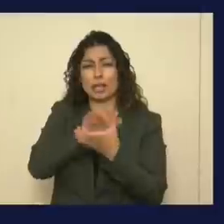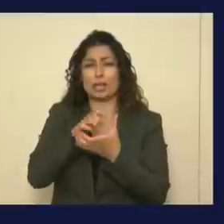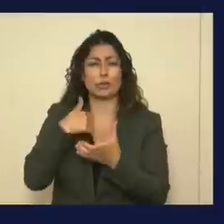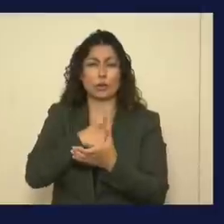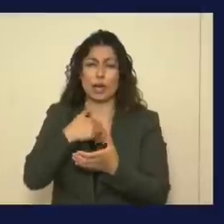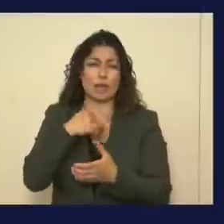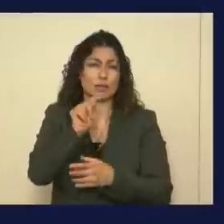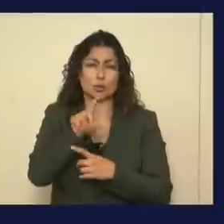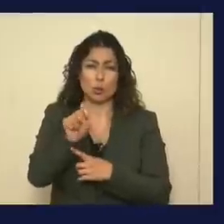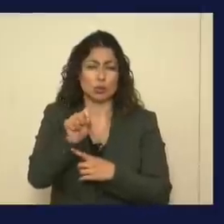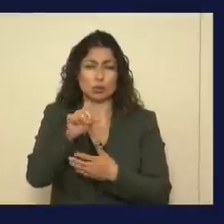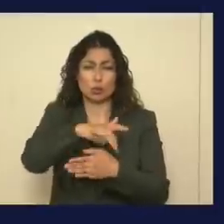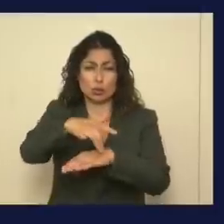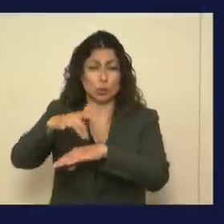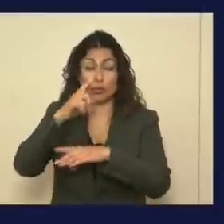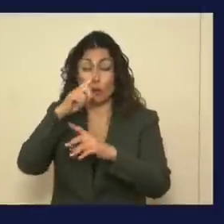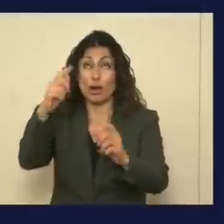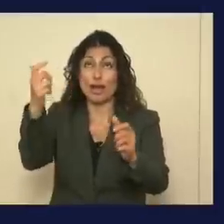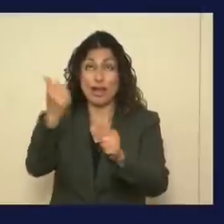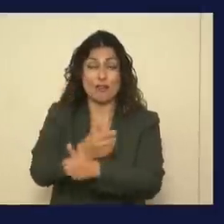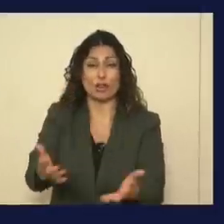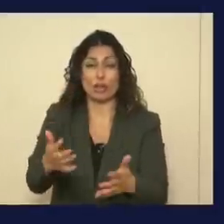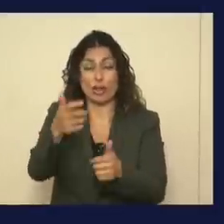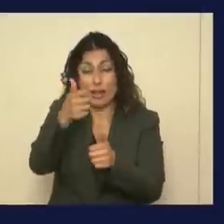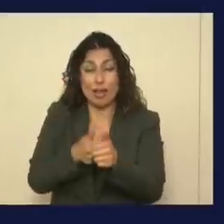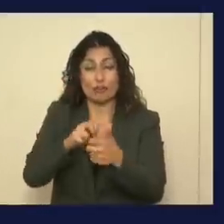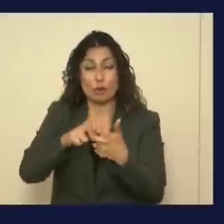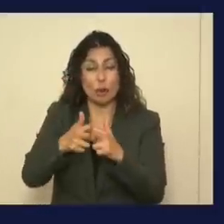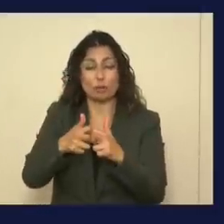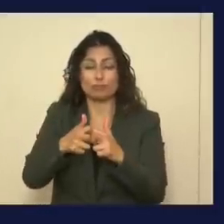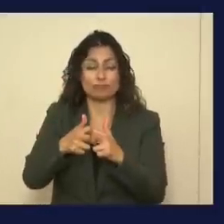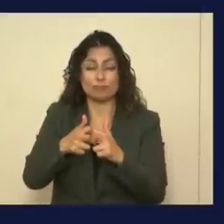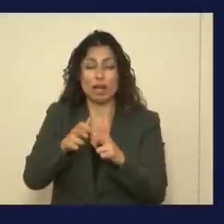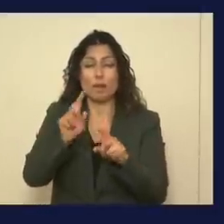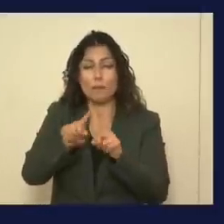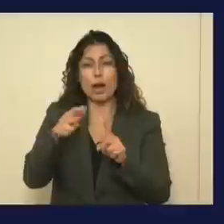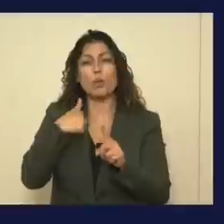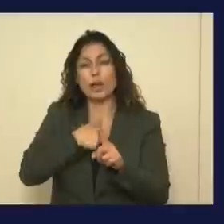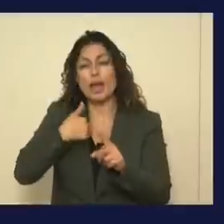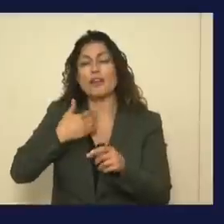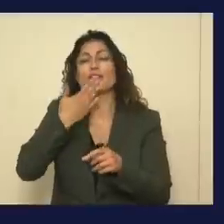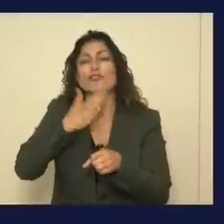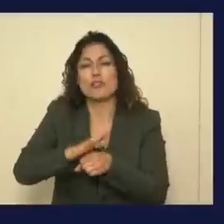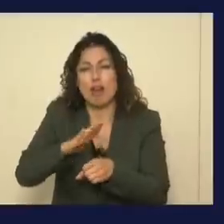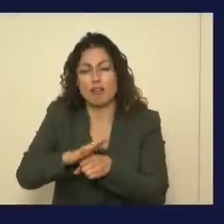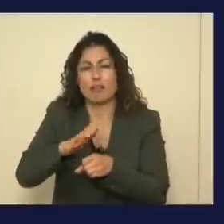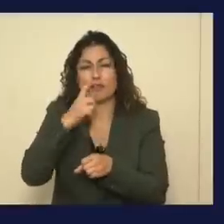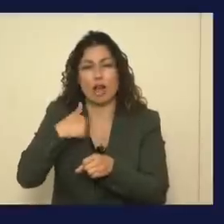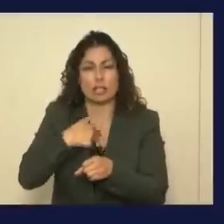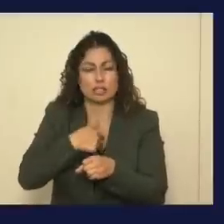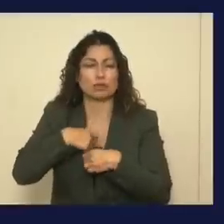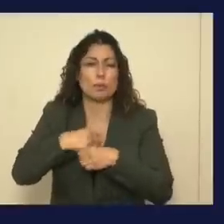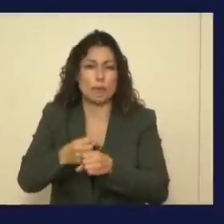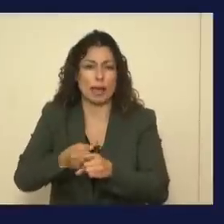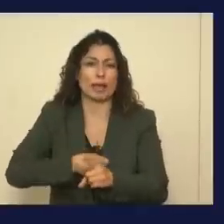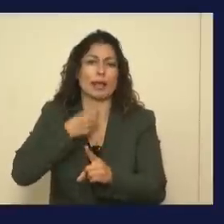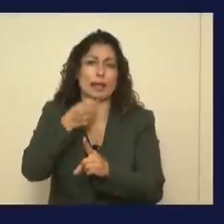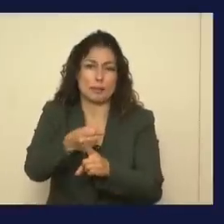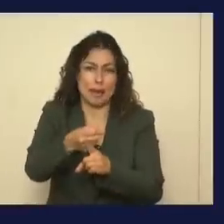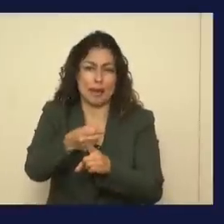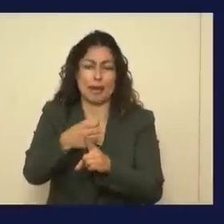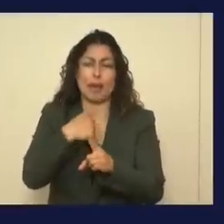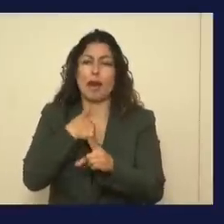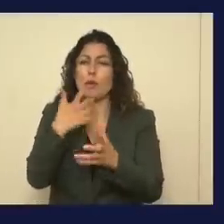tools or resources to solve every problem. But we have sufficient tools and resources to really make a difference. And I want to